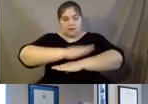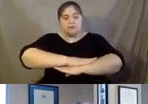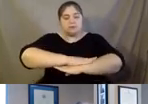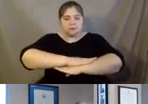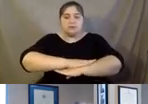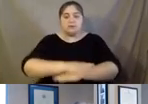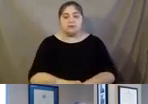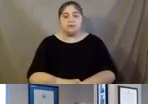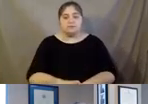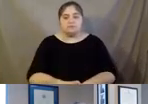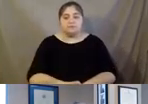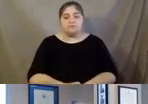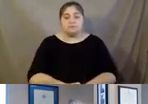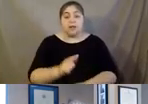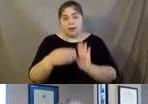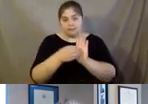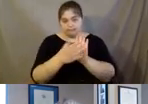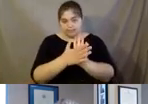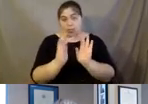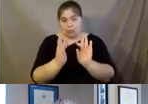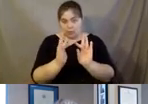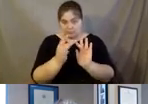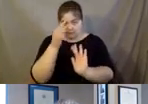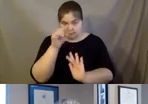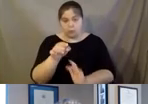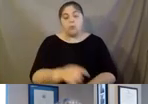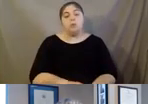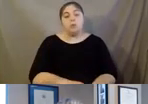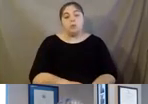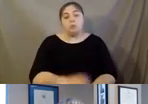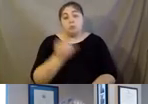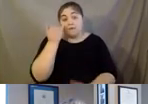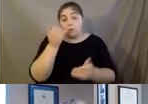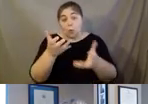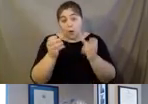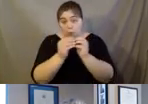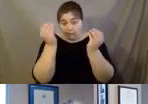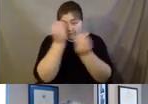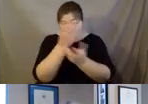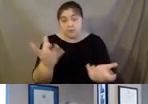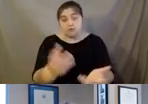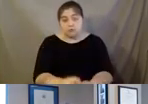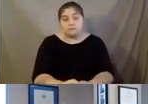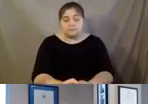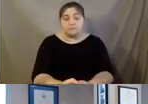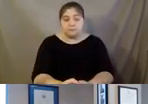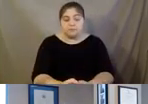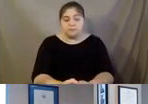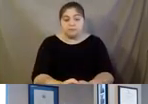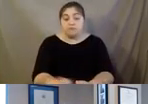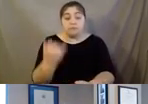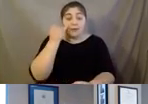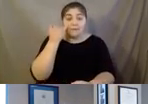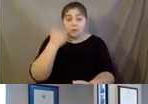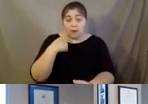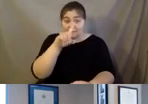listed the website there for anyone that wants more information. And if anyone has questions that